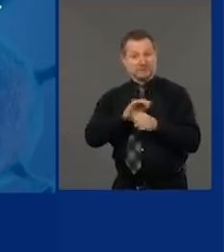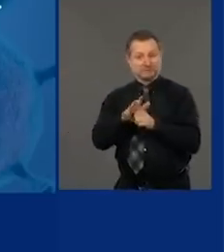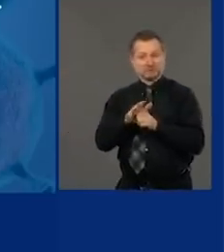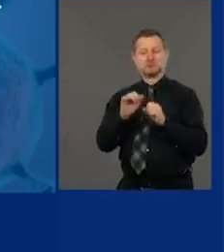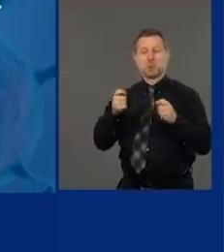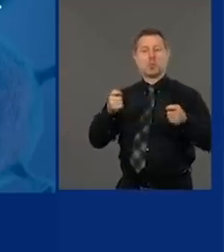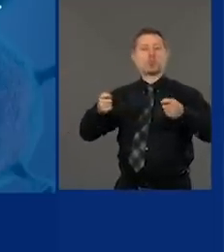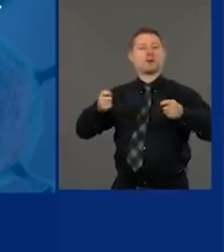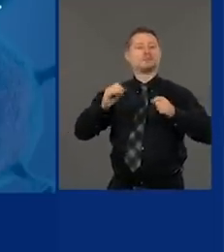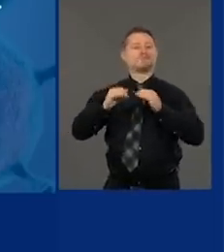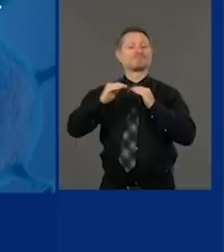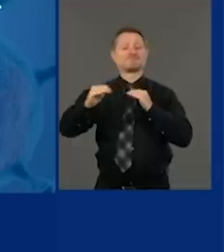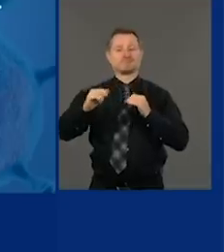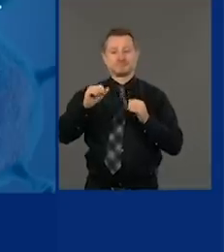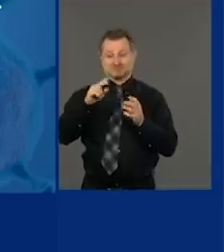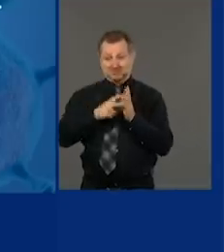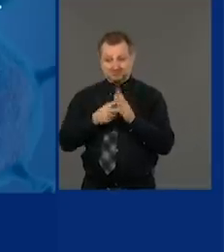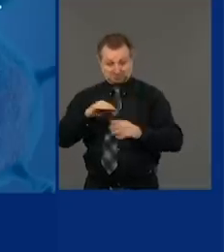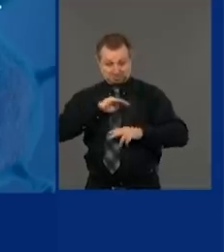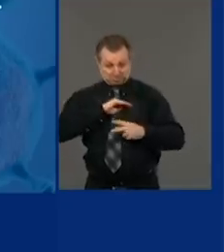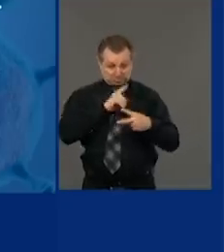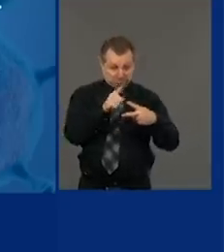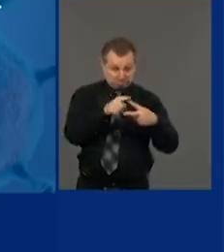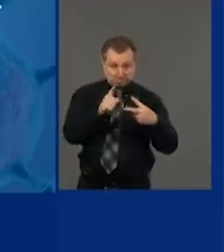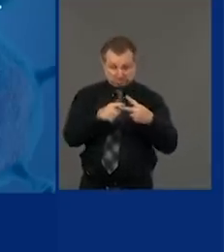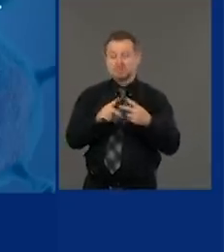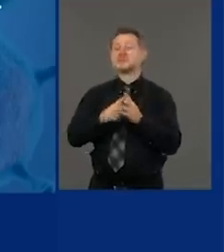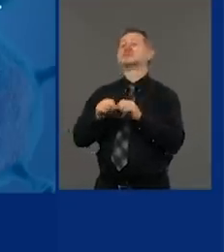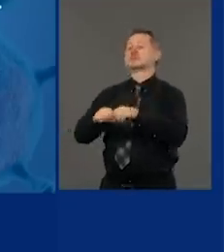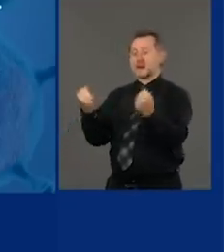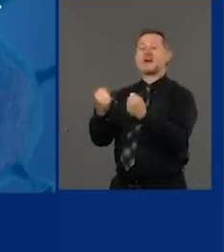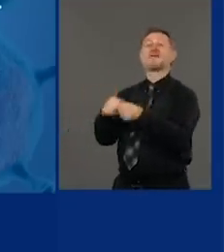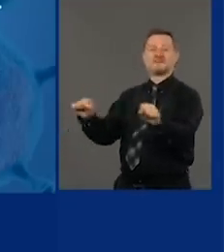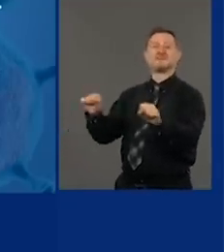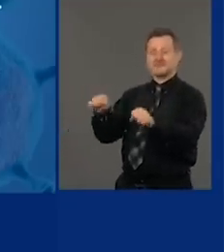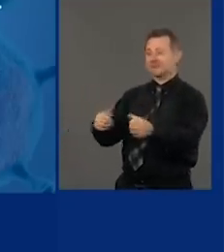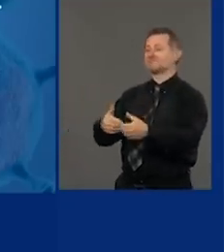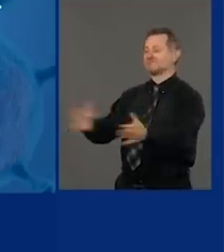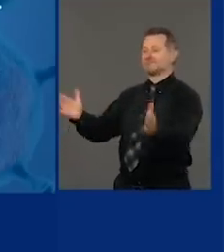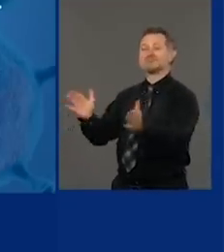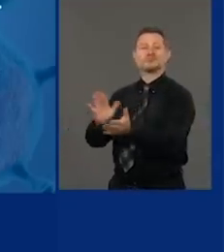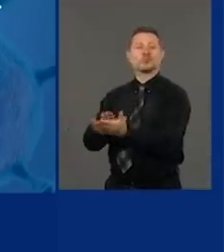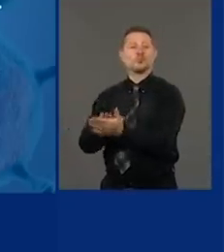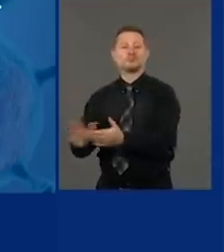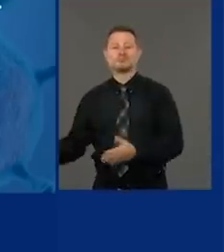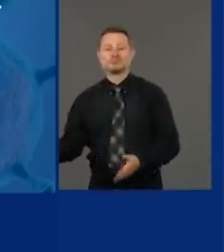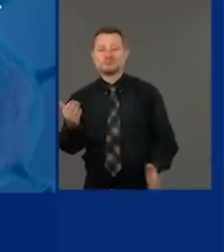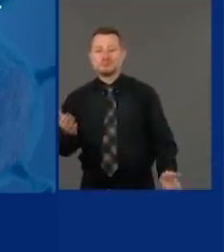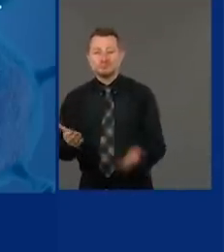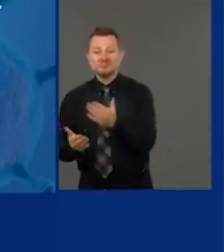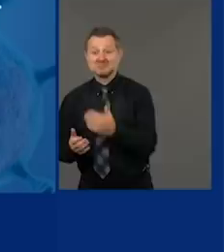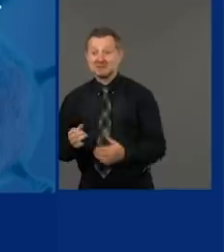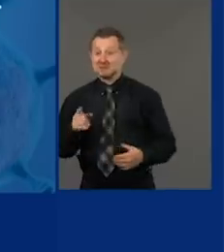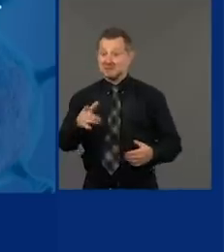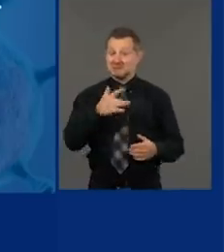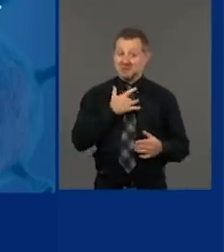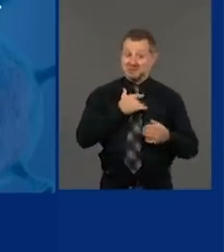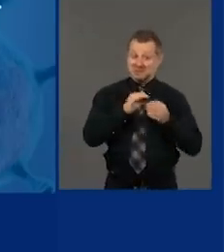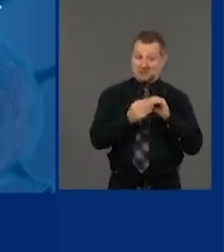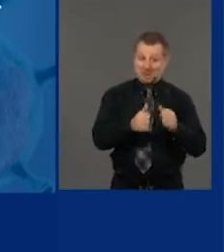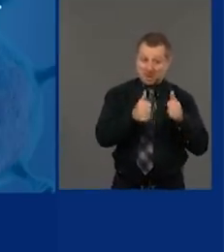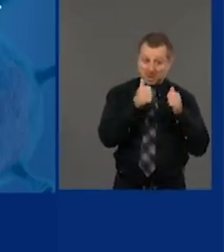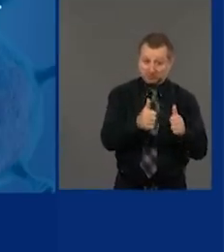That means it's safe to reopen. And then the schools can proceed to reopening in that